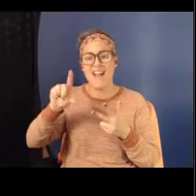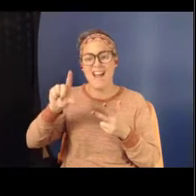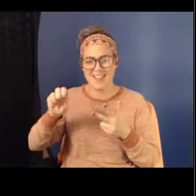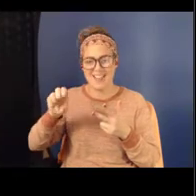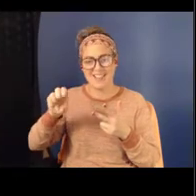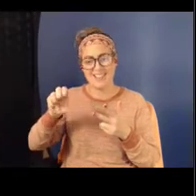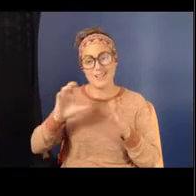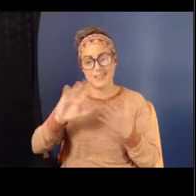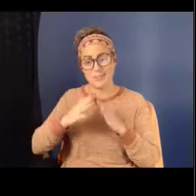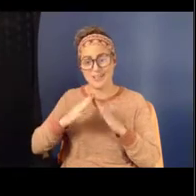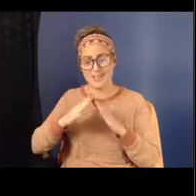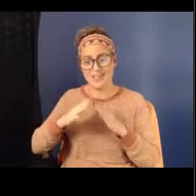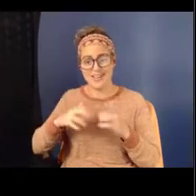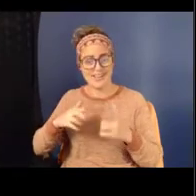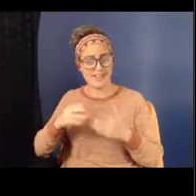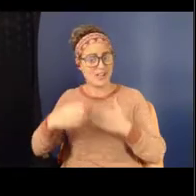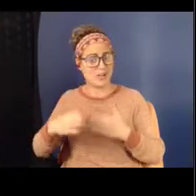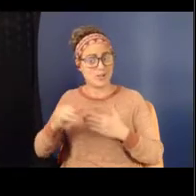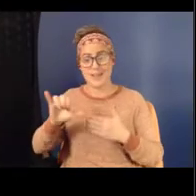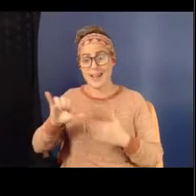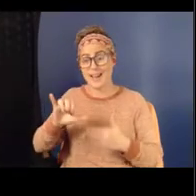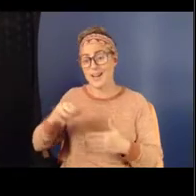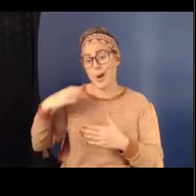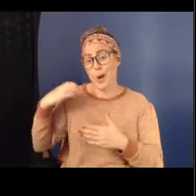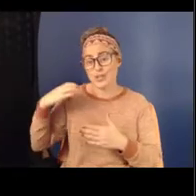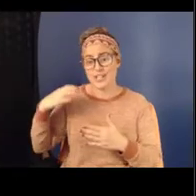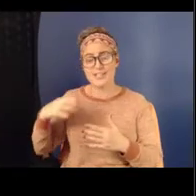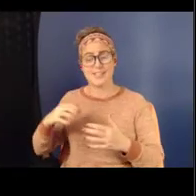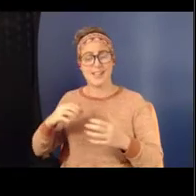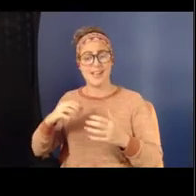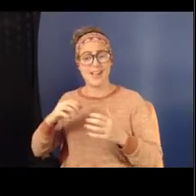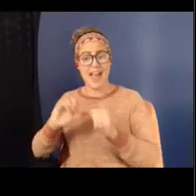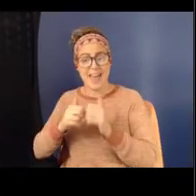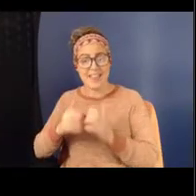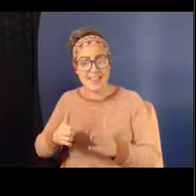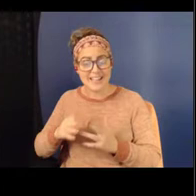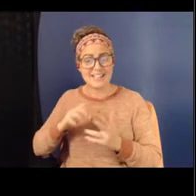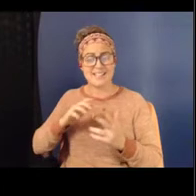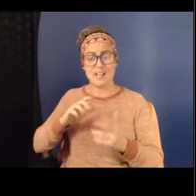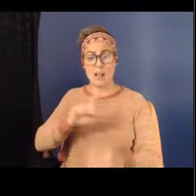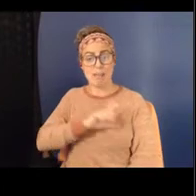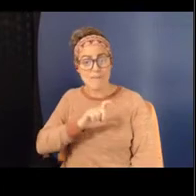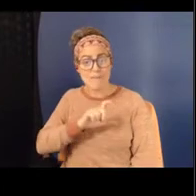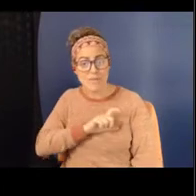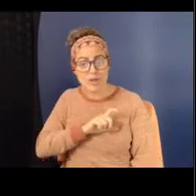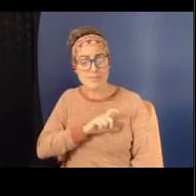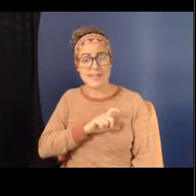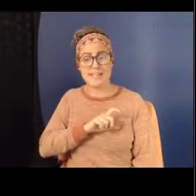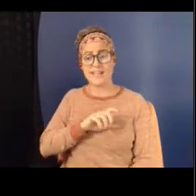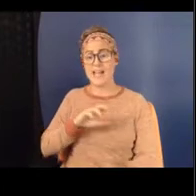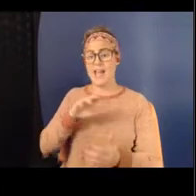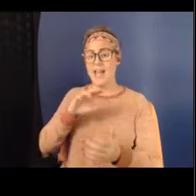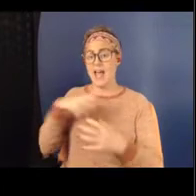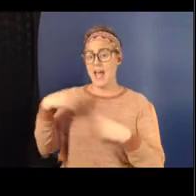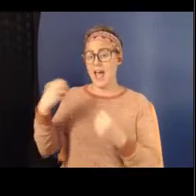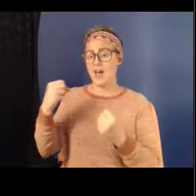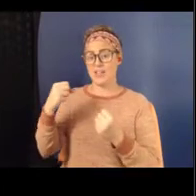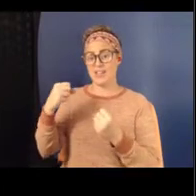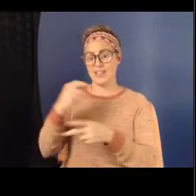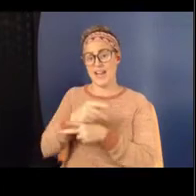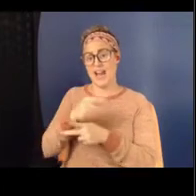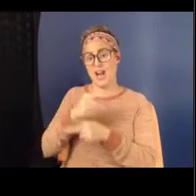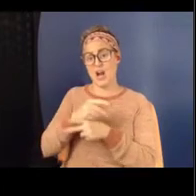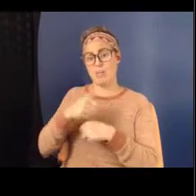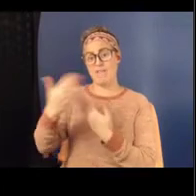law enforcement, health care providers, and other community partners to create a